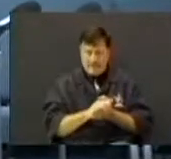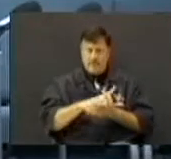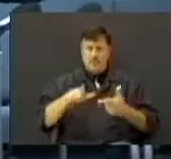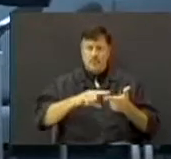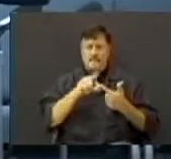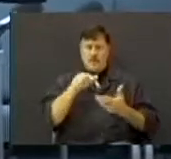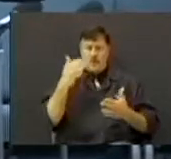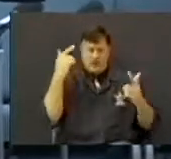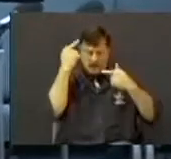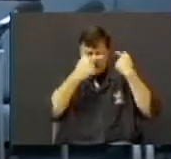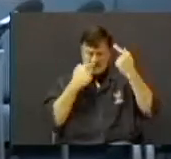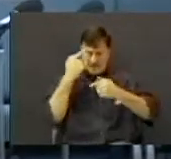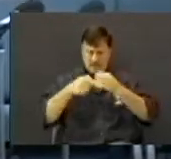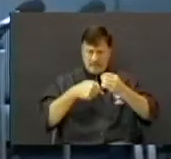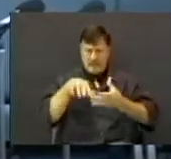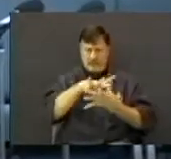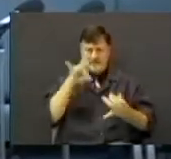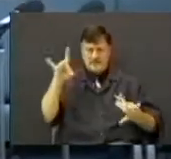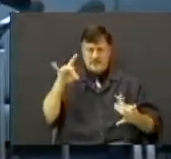Somebody help me preach right there.